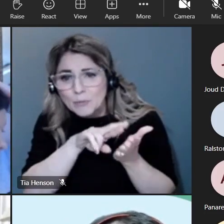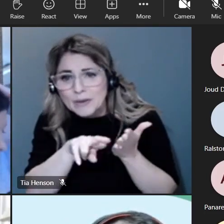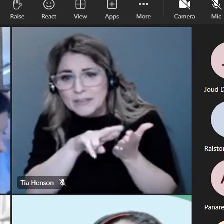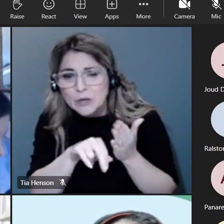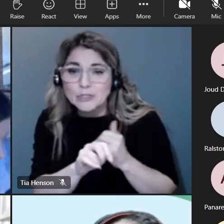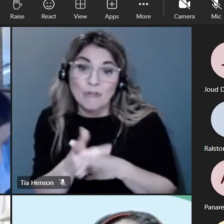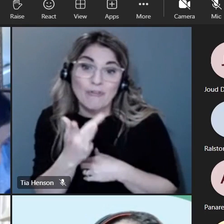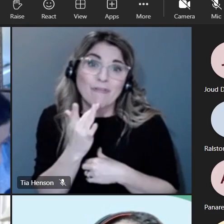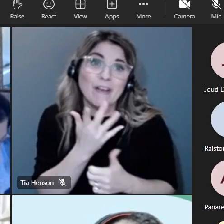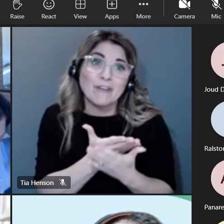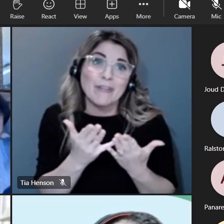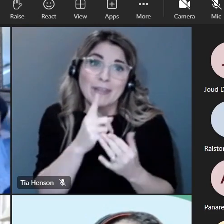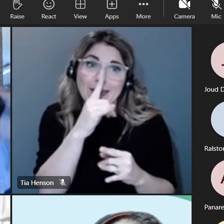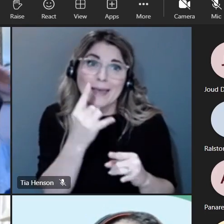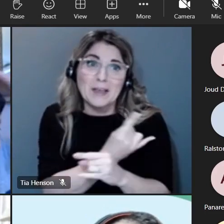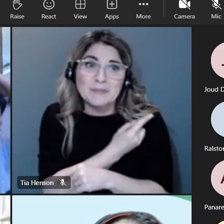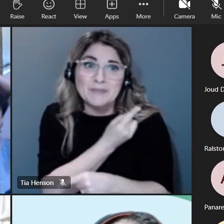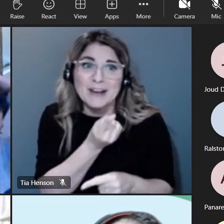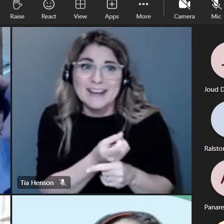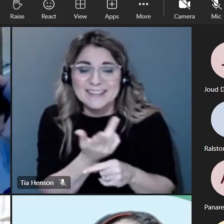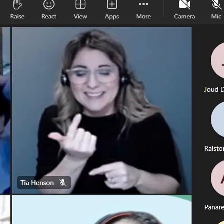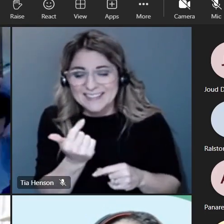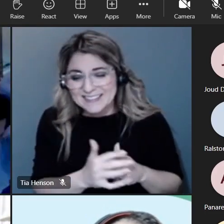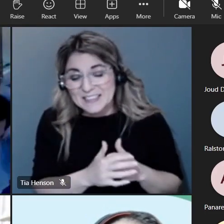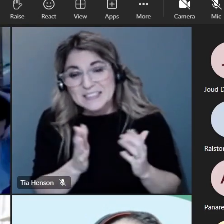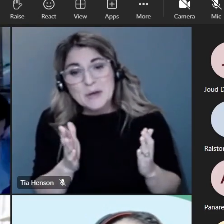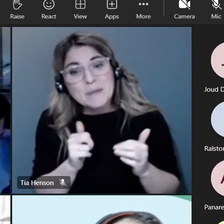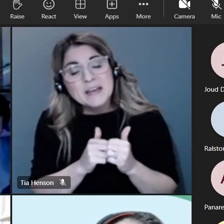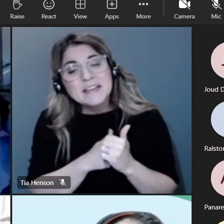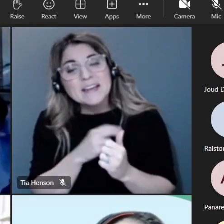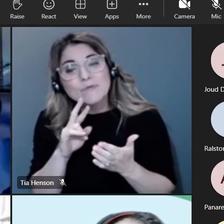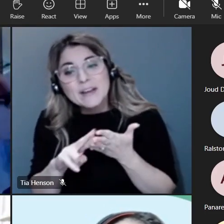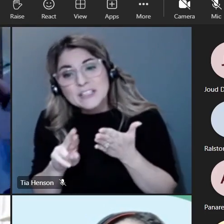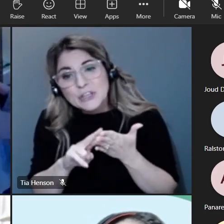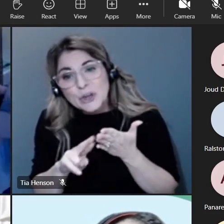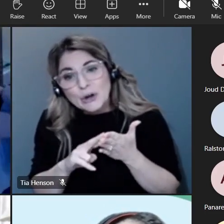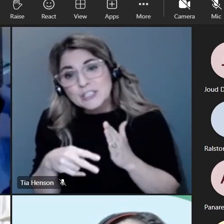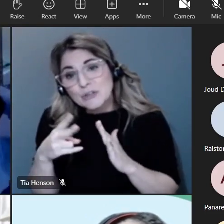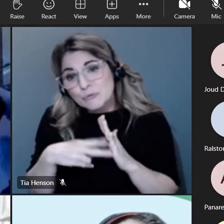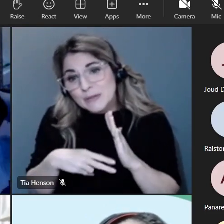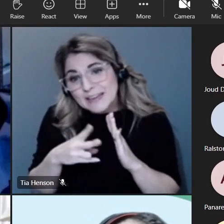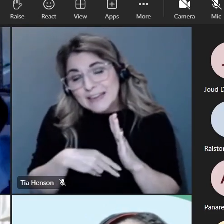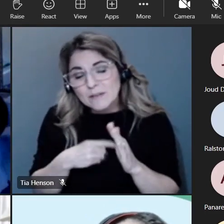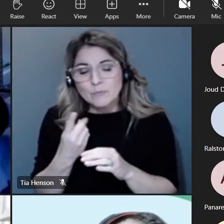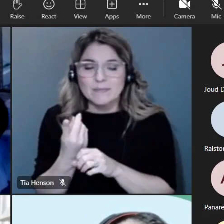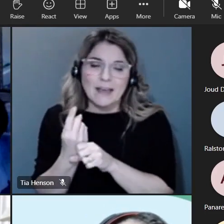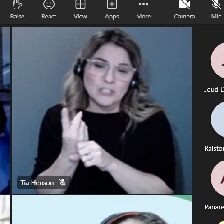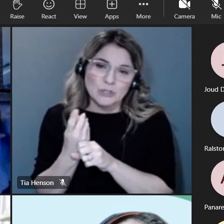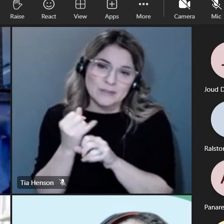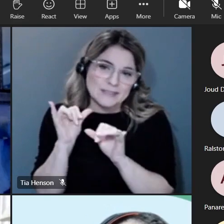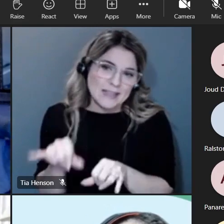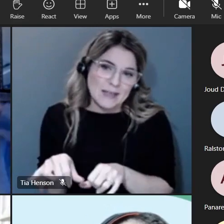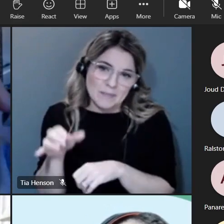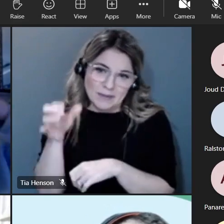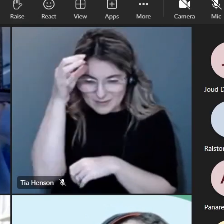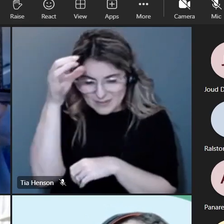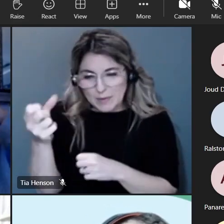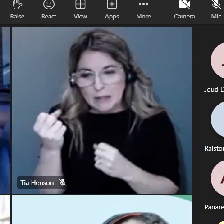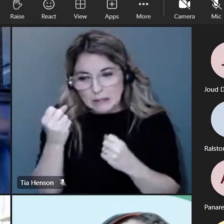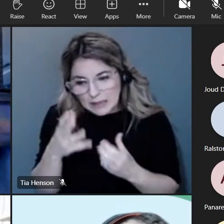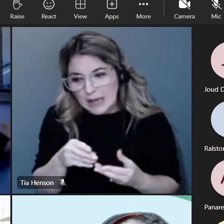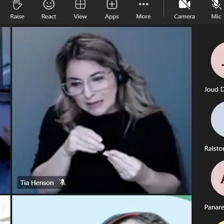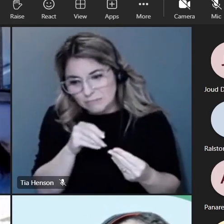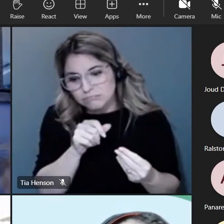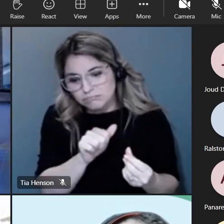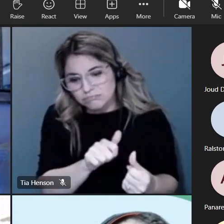is already um what has already been explored and and like we did last year right we had a lot of time spent